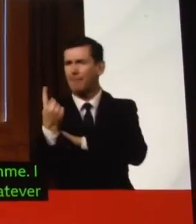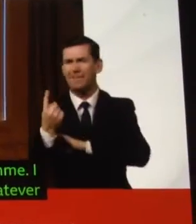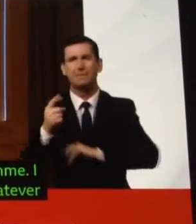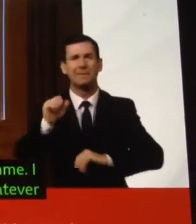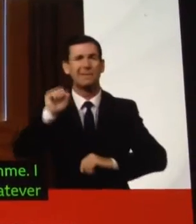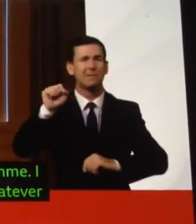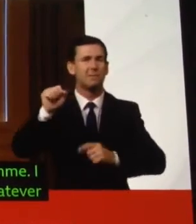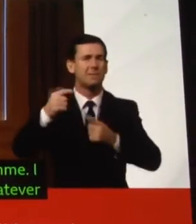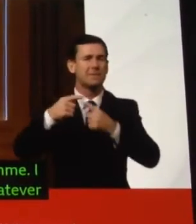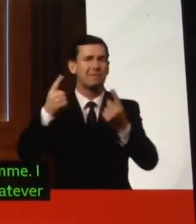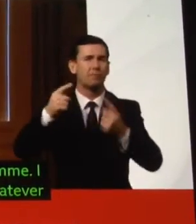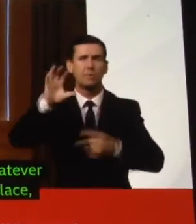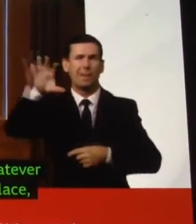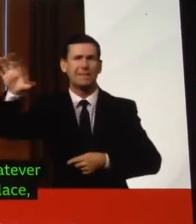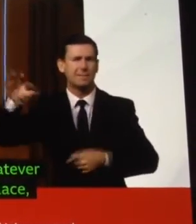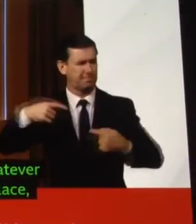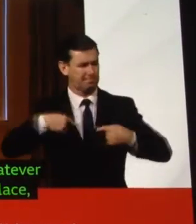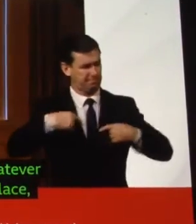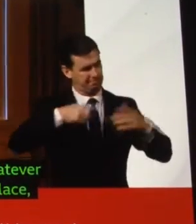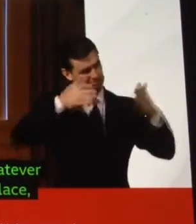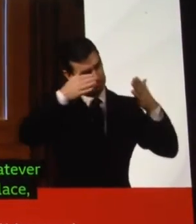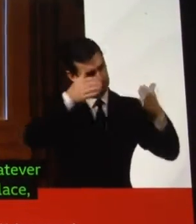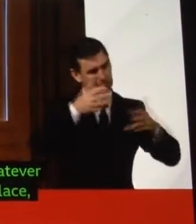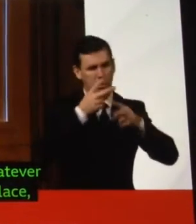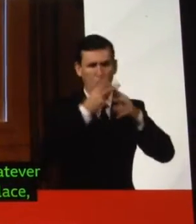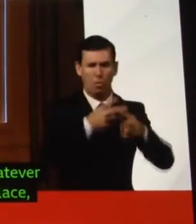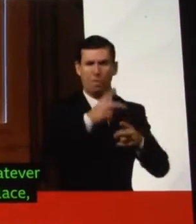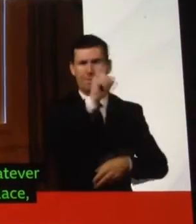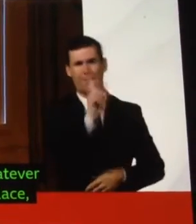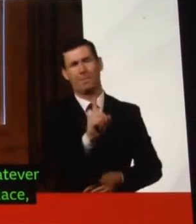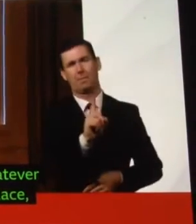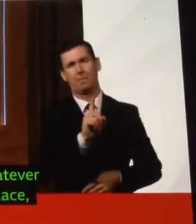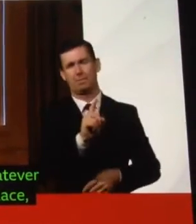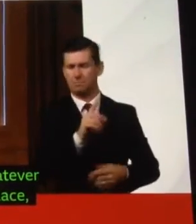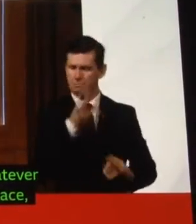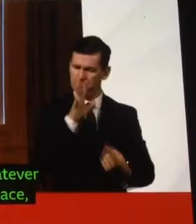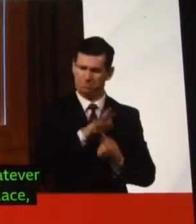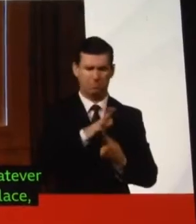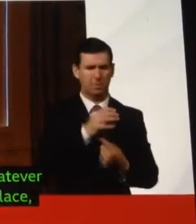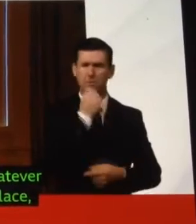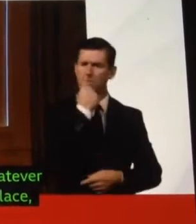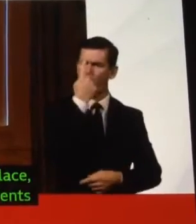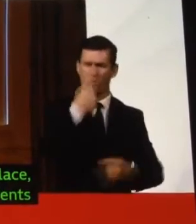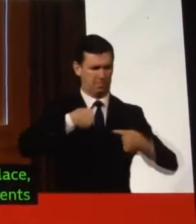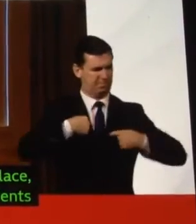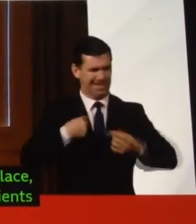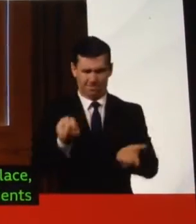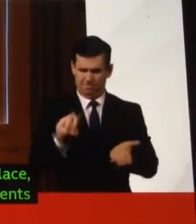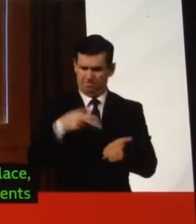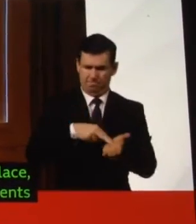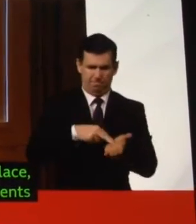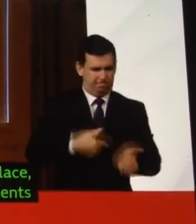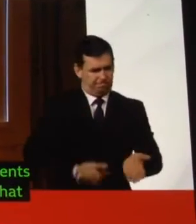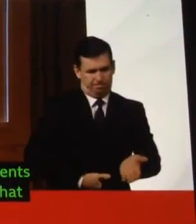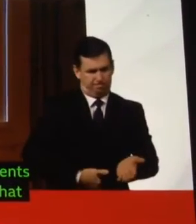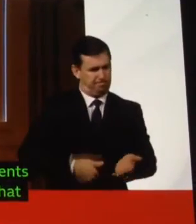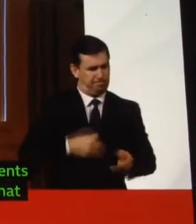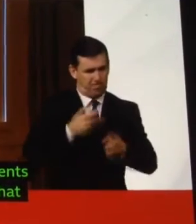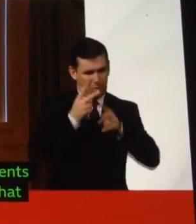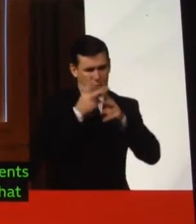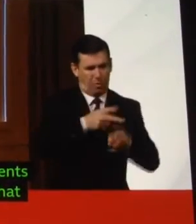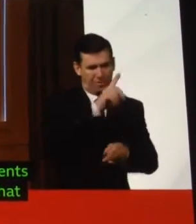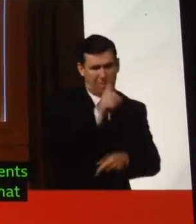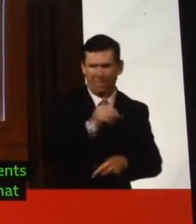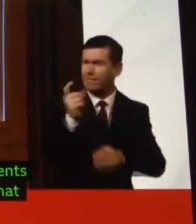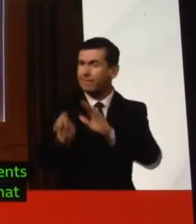other places, we're here to look after our patients and our public. And that's what drives me every day, you know, no matter what else is going on. And that's